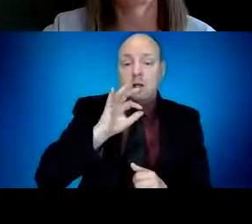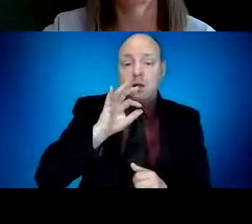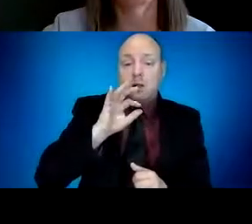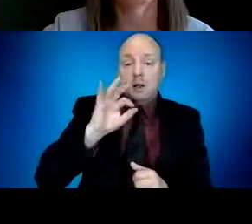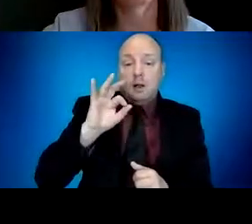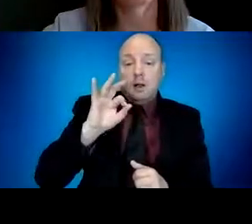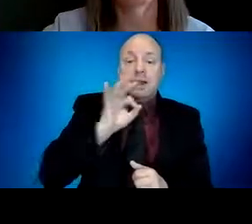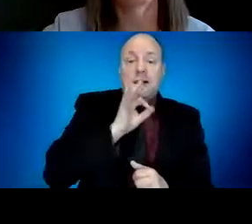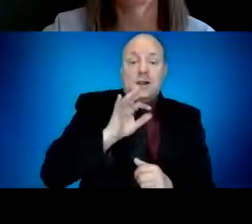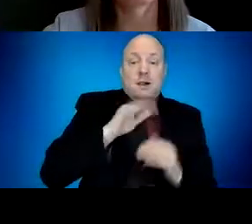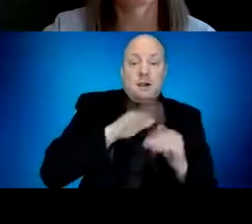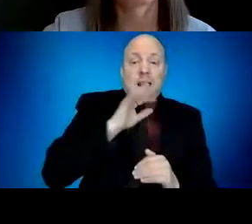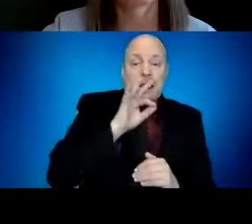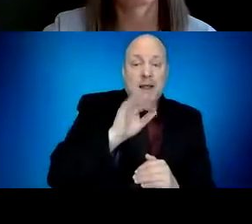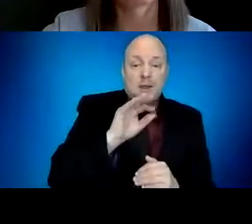Let's go to the next slide, please.